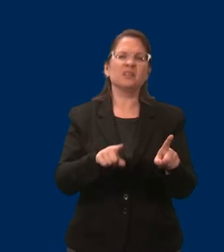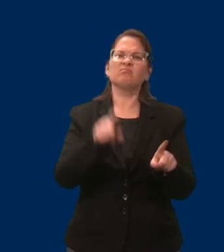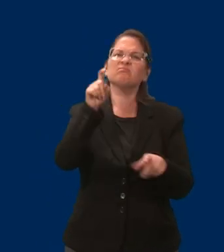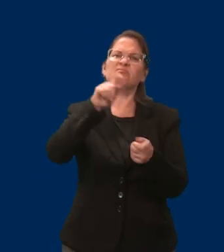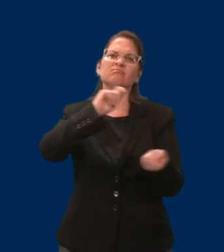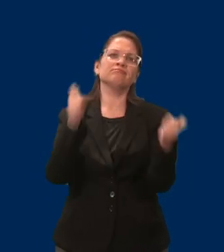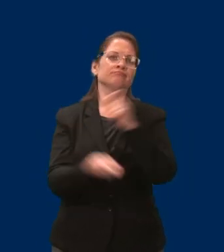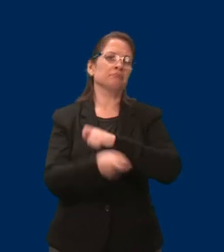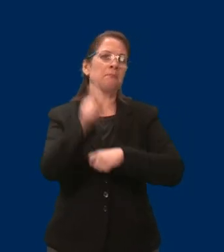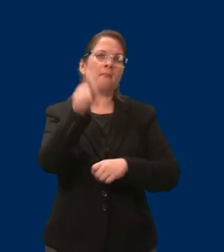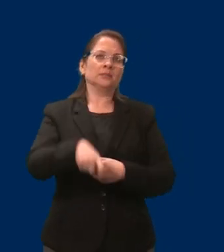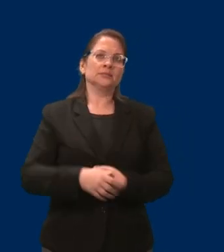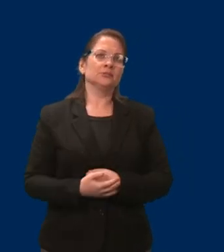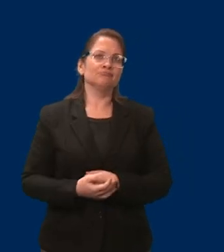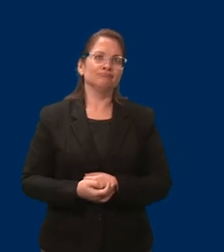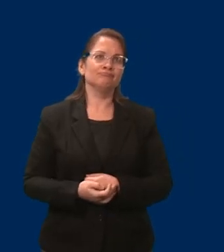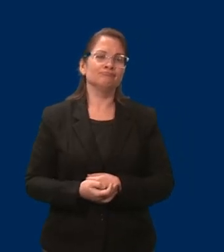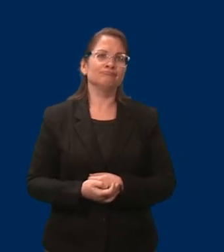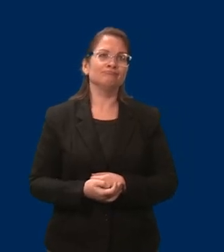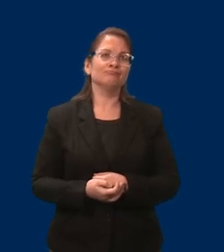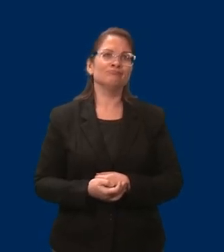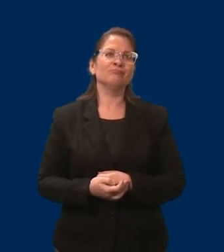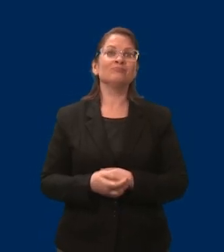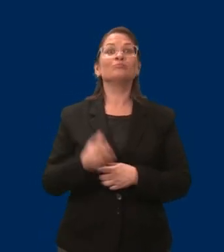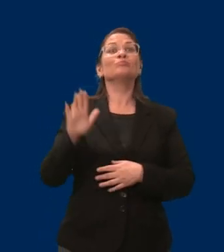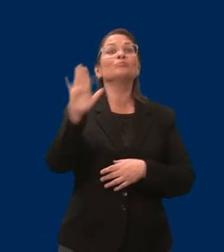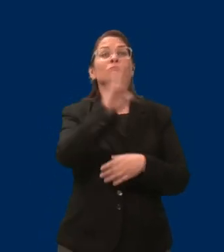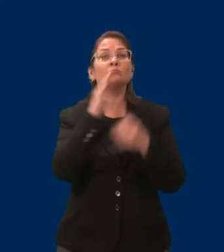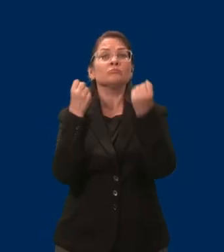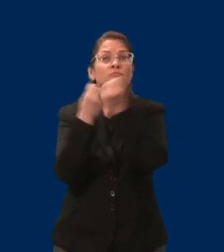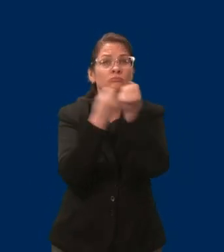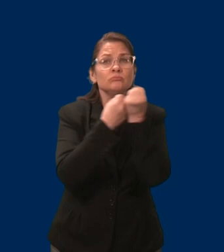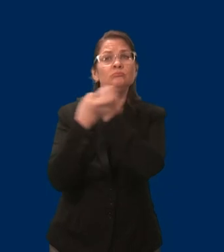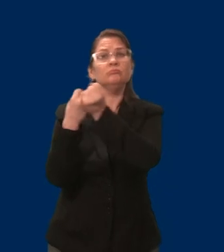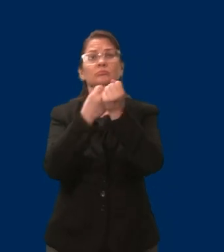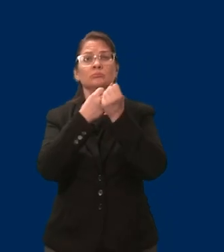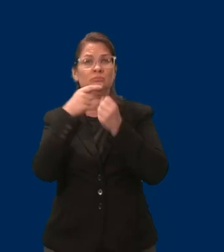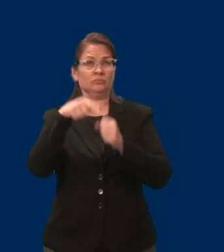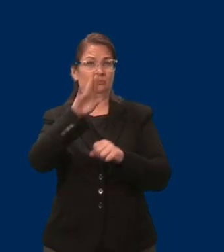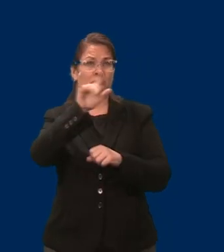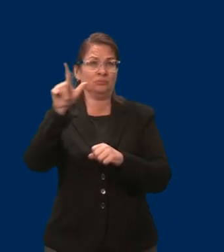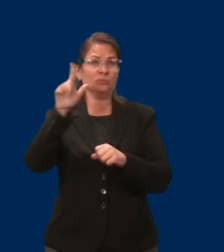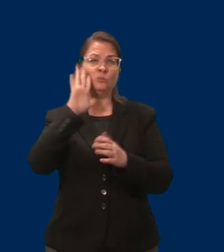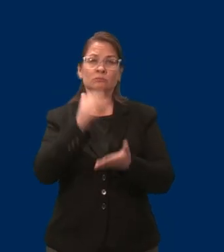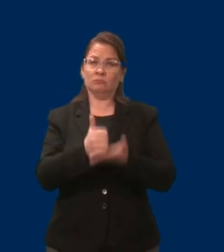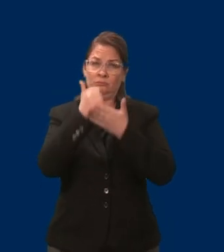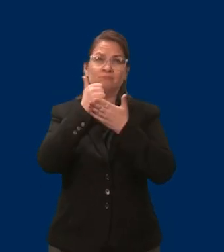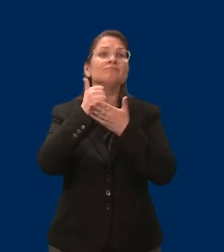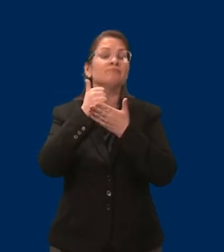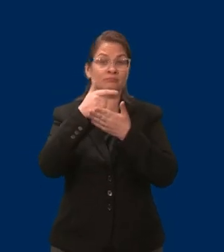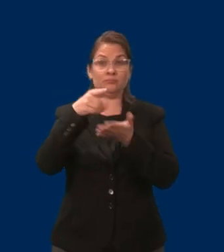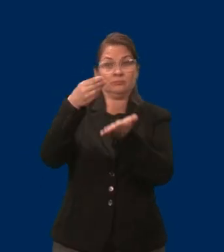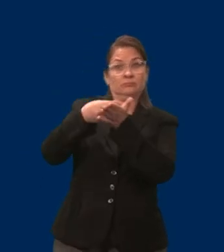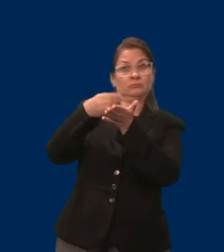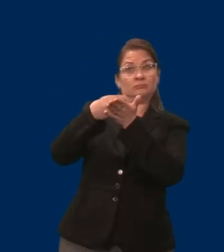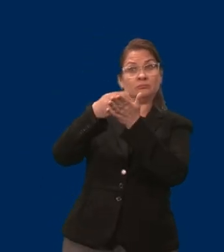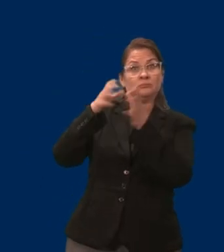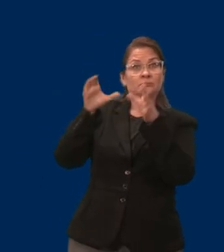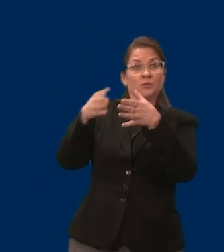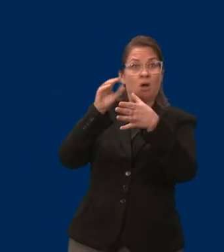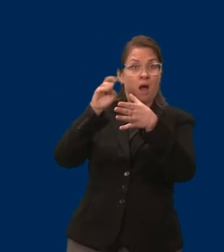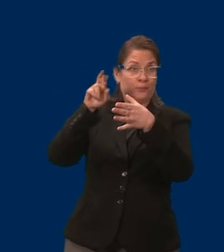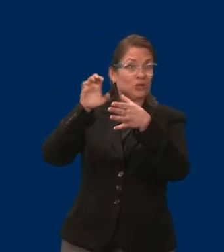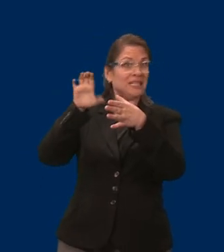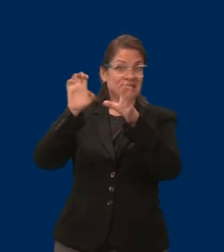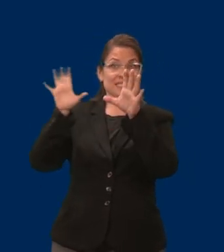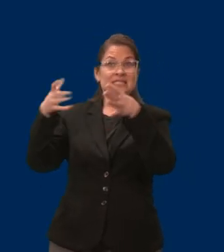I think your allies in this are going to be what we would consider in the Minnesota Chamber. And we're actually, I'm going to connect you to Bentley from the